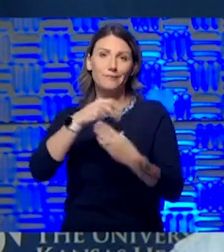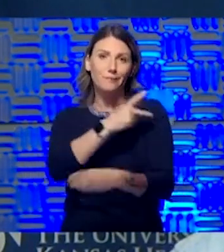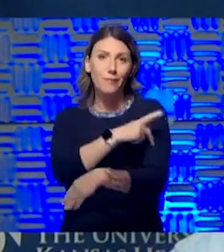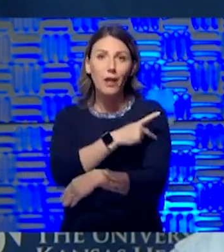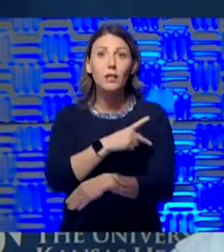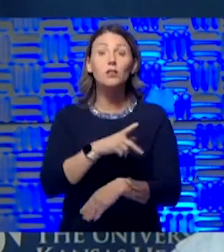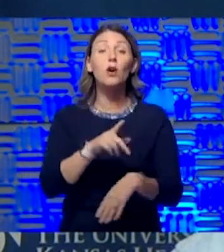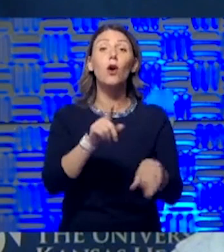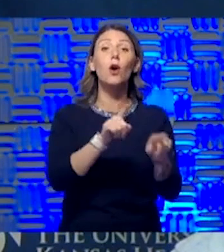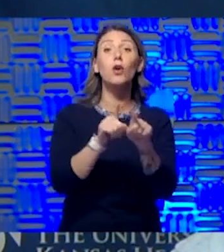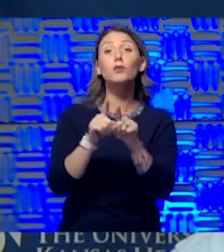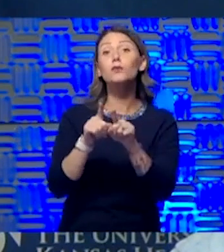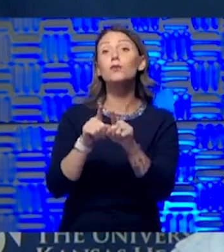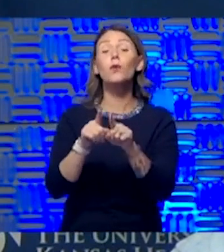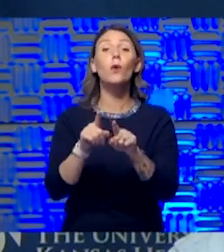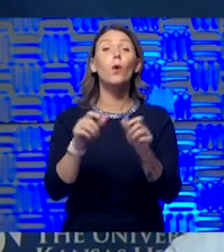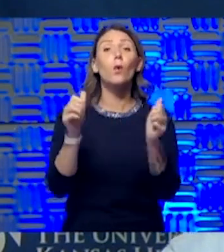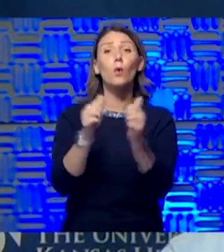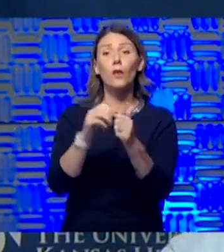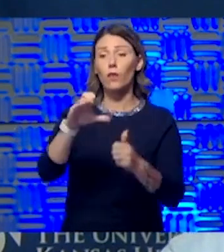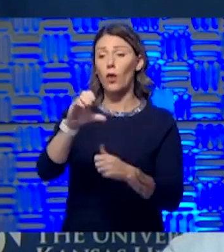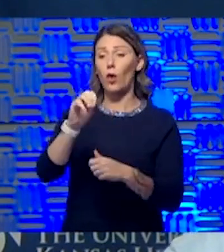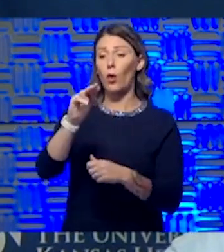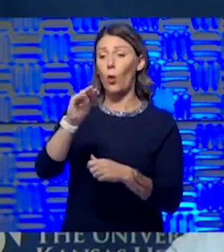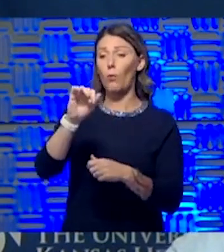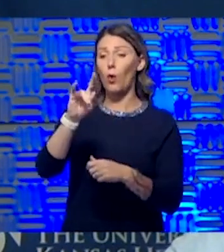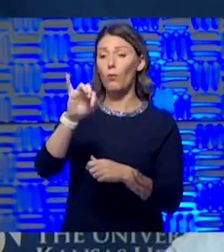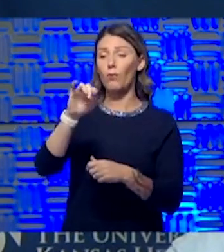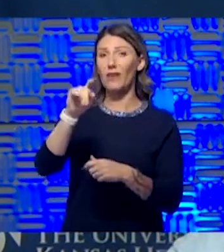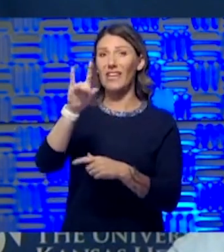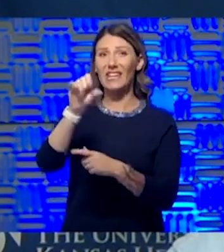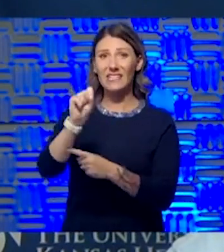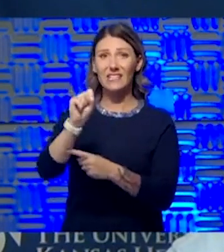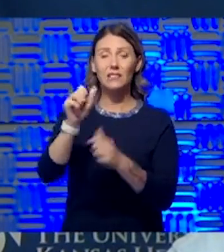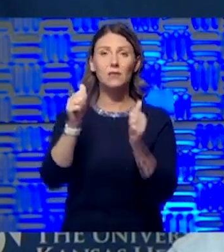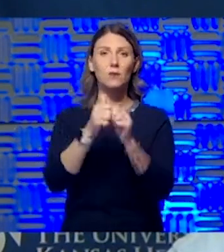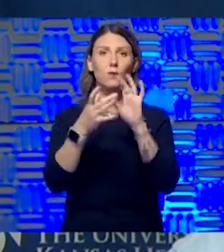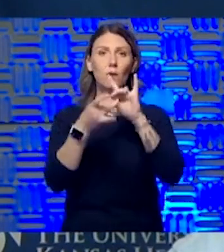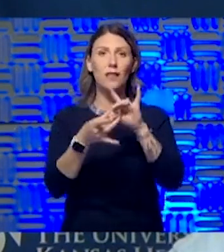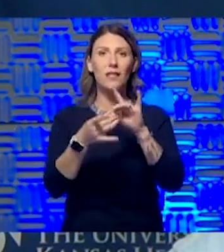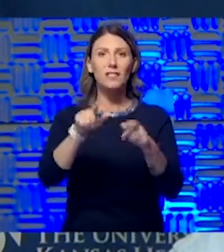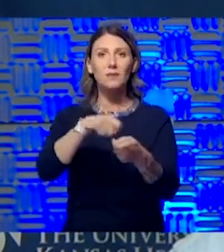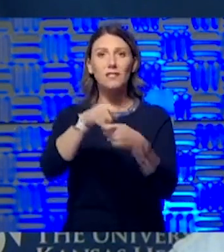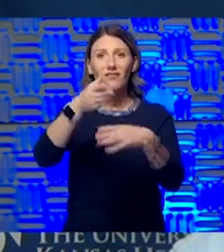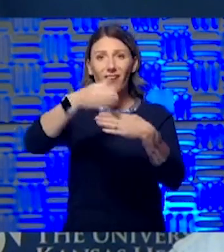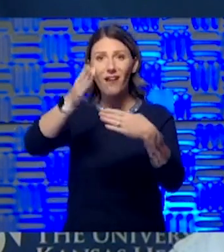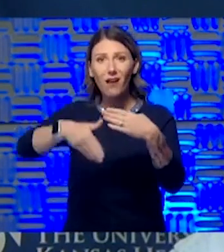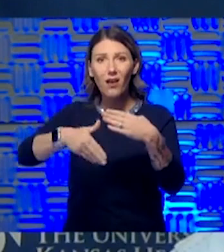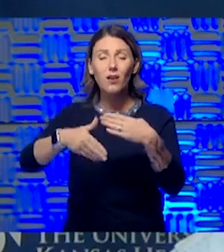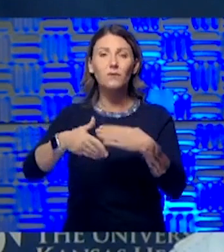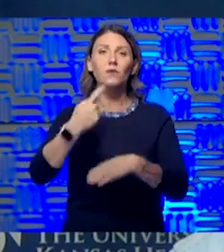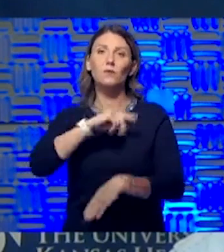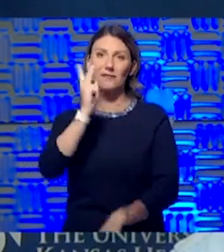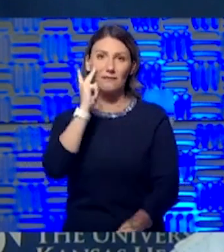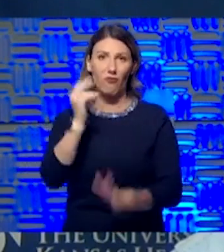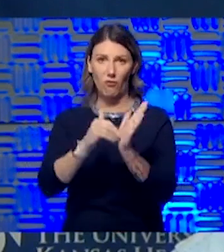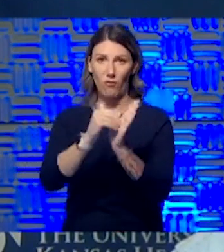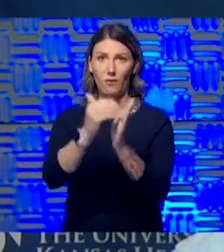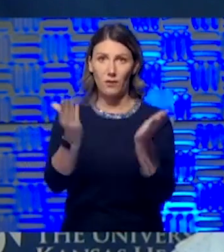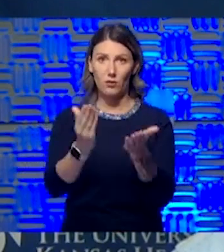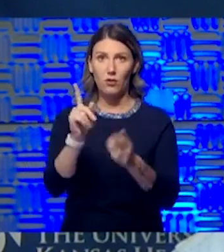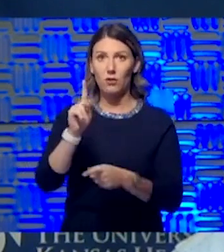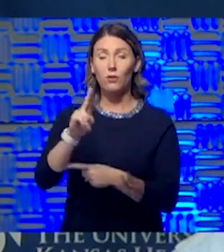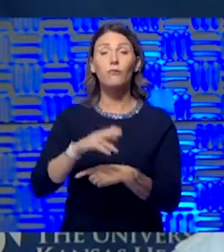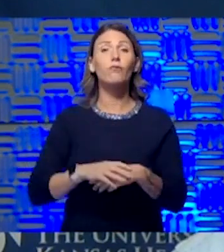of the comorbidities that are associated with certain outcomes. We do see a lot of that here at KU. And